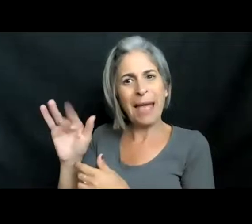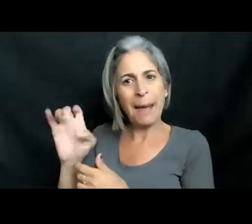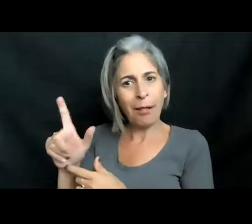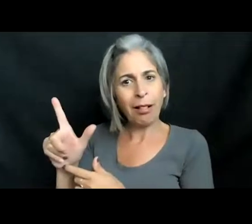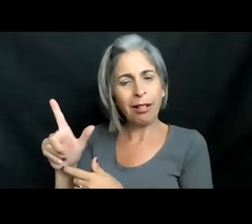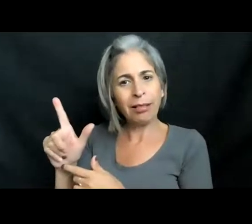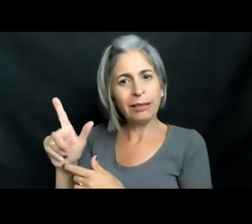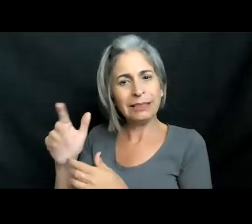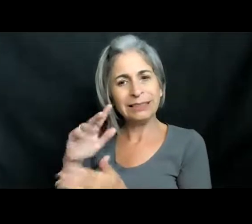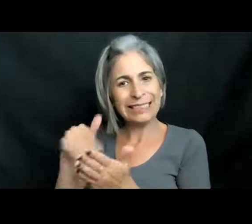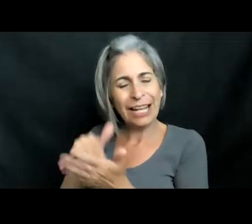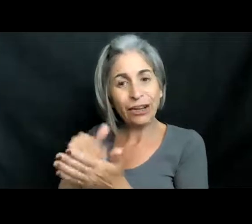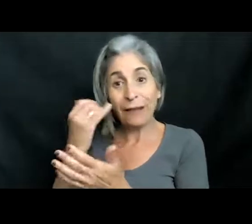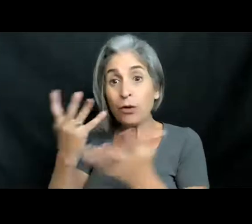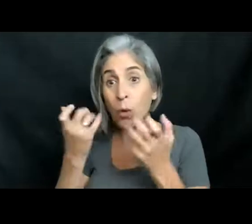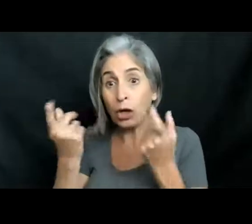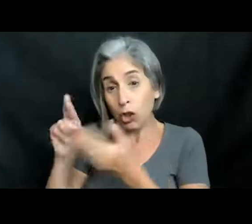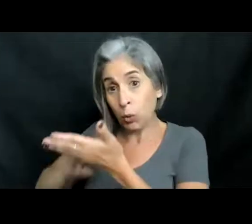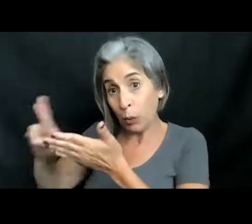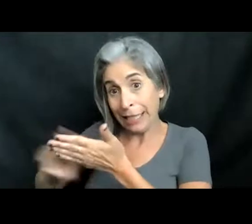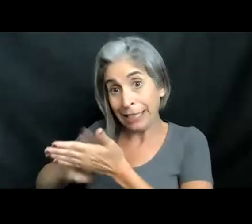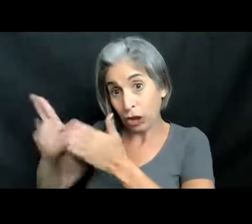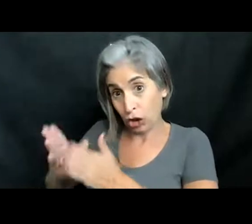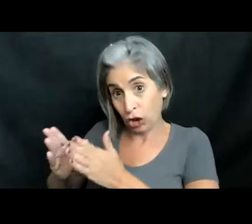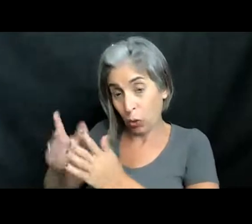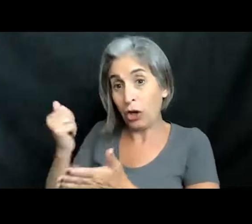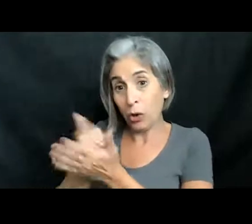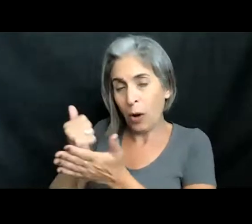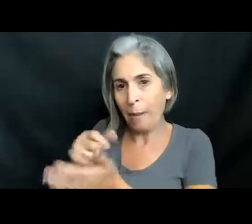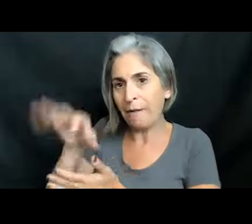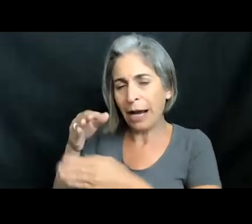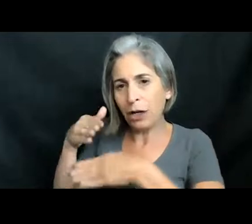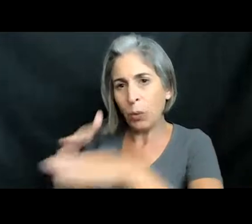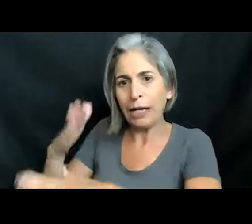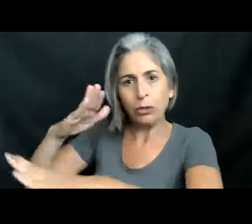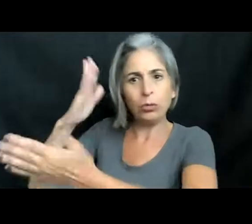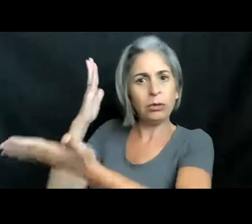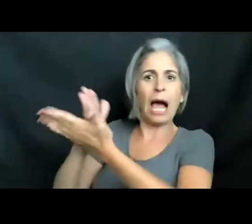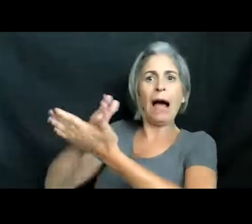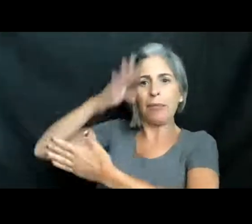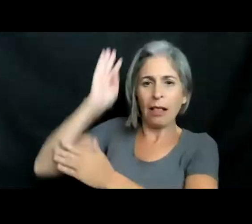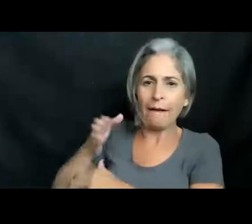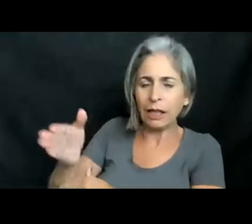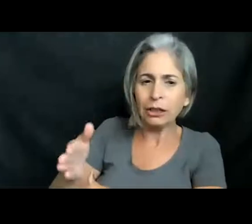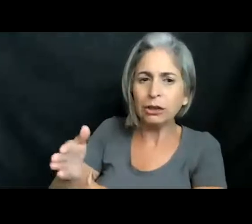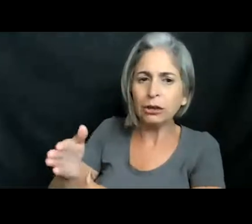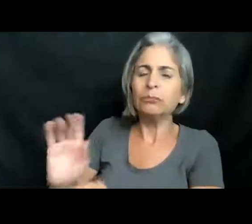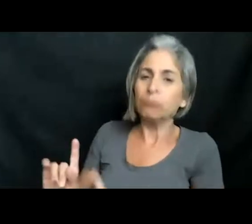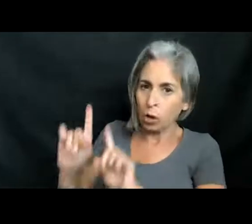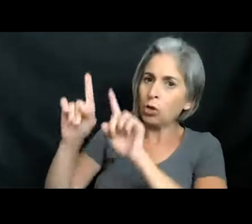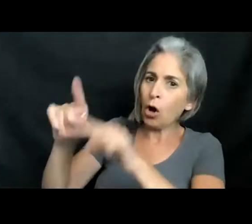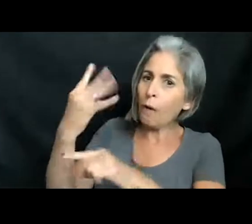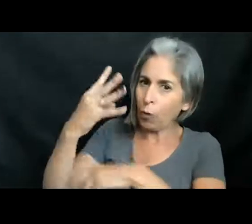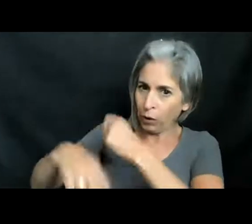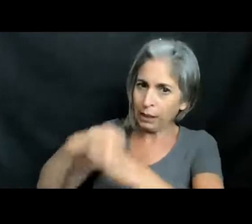So if you want to do research and you want to help find a way to stop the lionfish, they do recommend going to a four